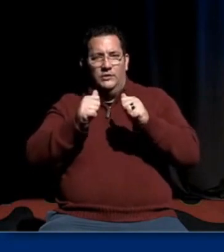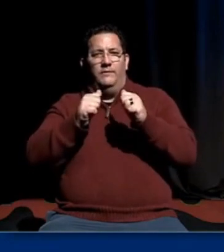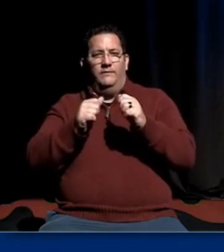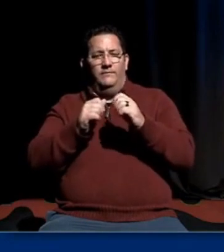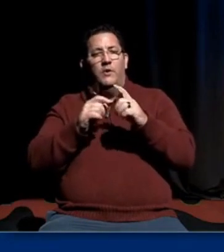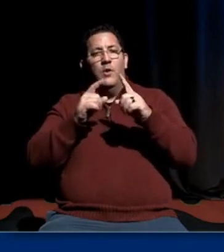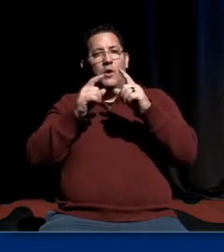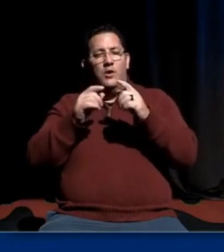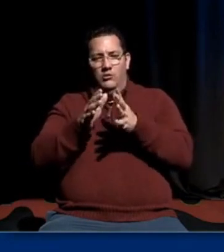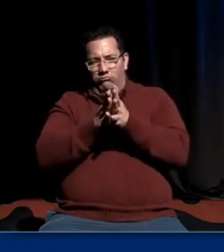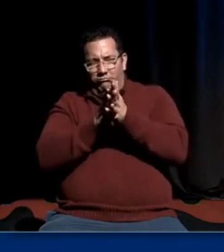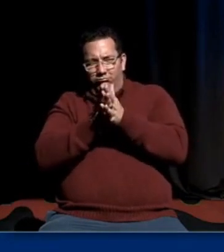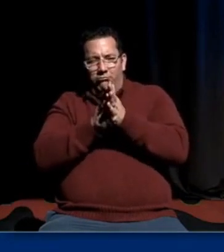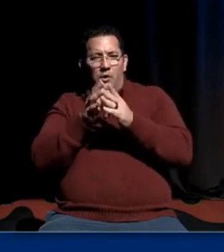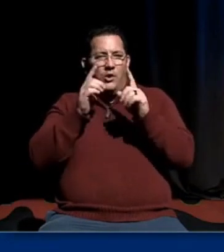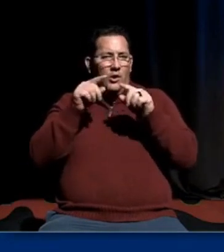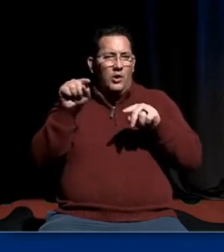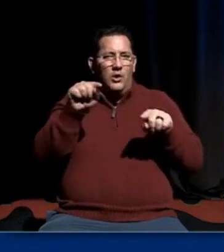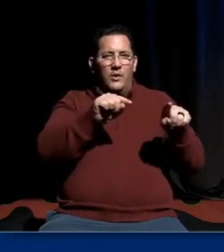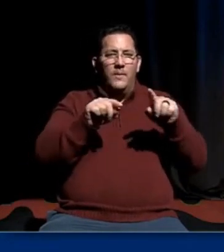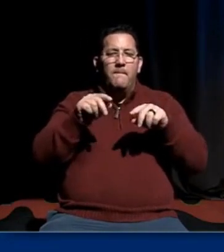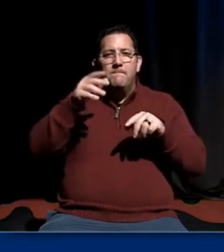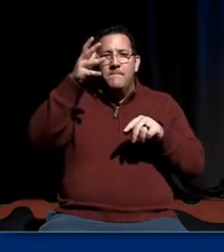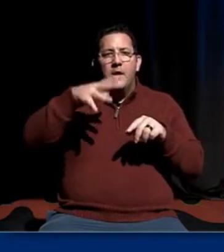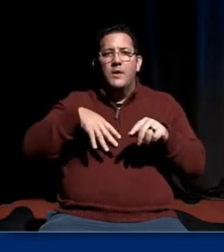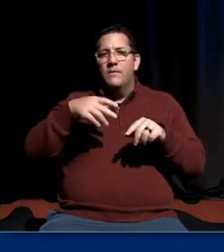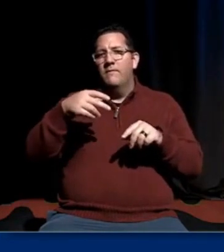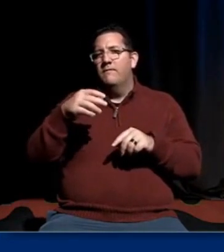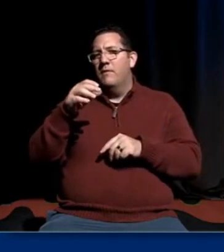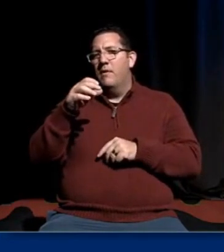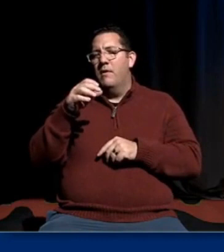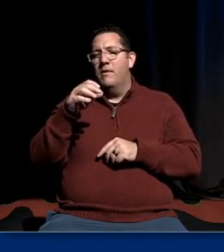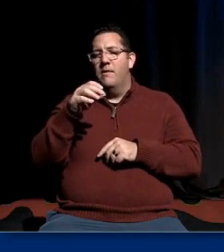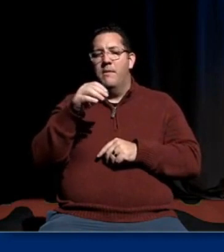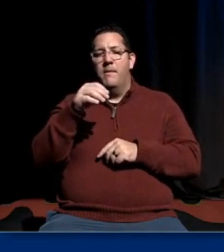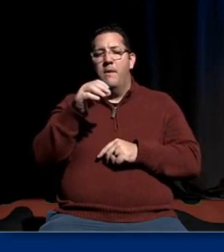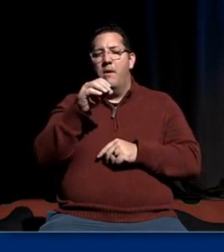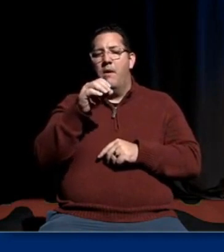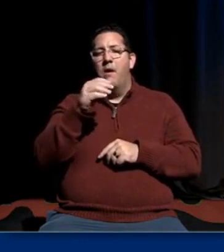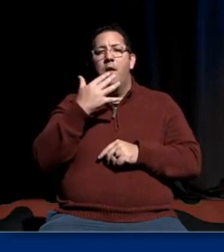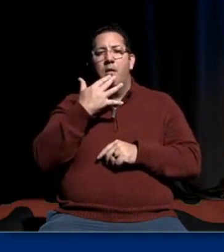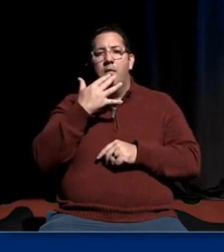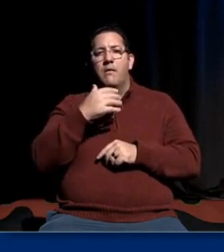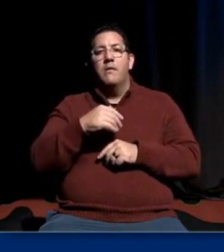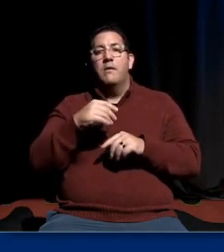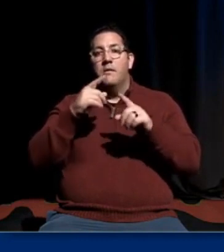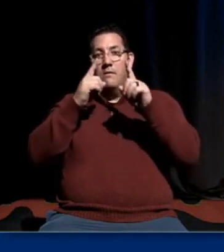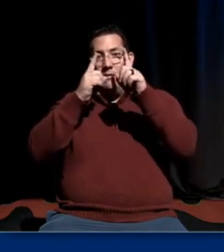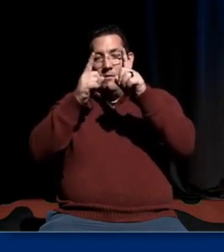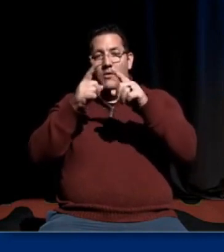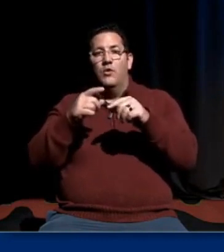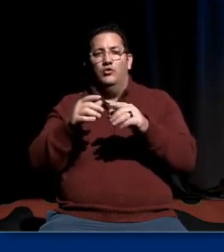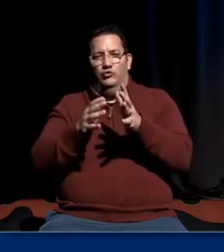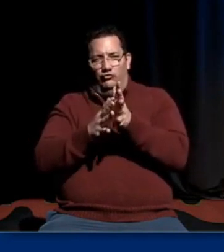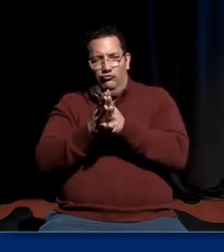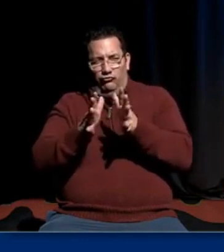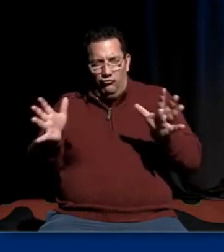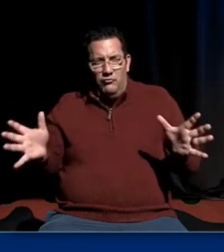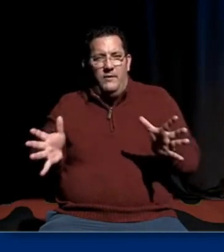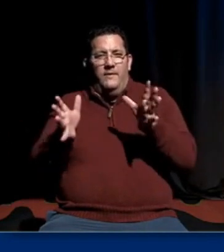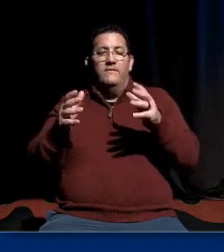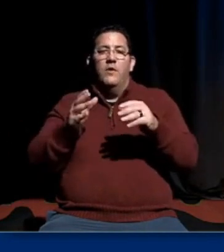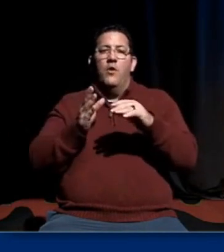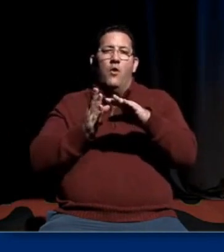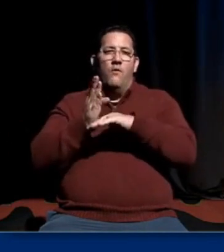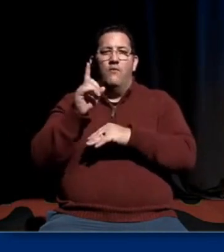the experiences of thousands of students. His Project Males Initiative has served more than 4,000 K-12